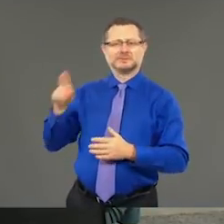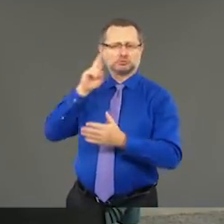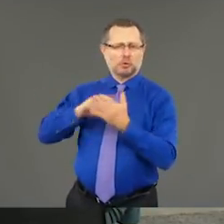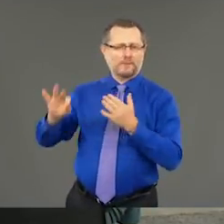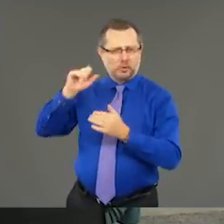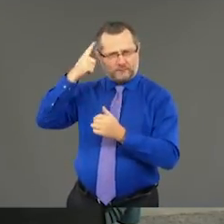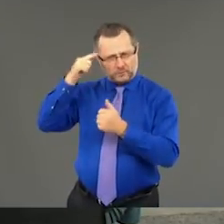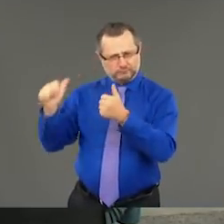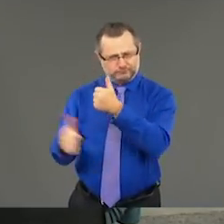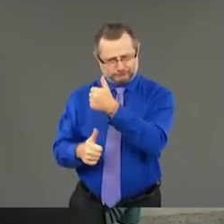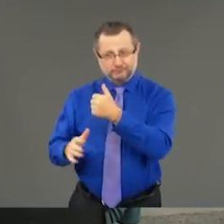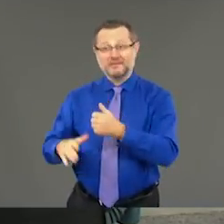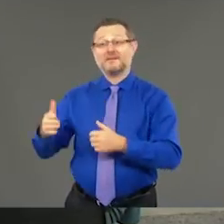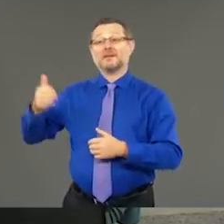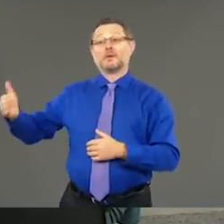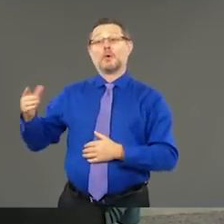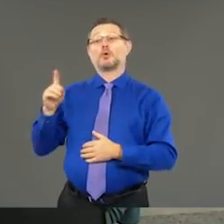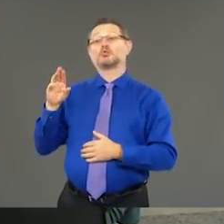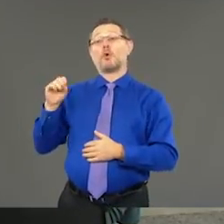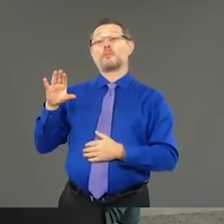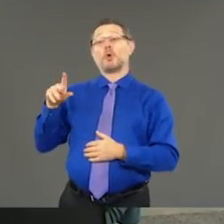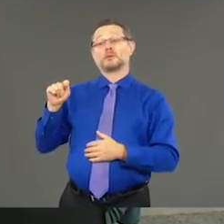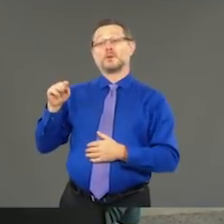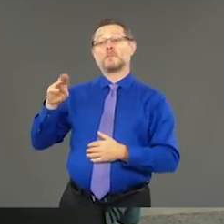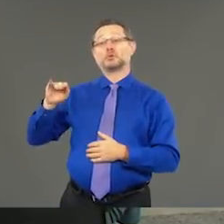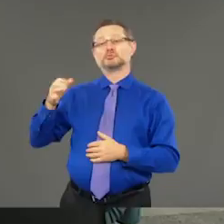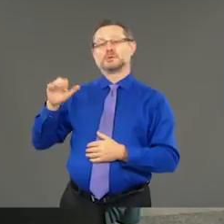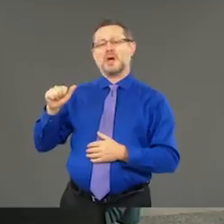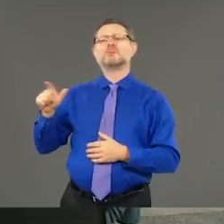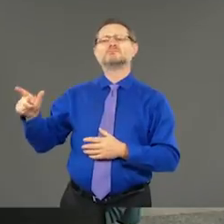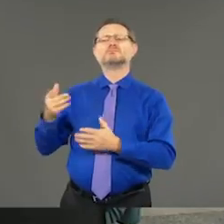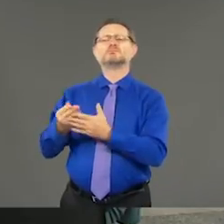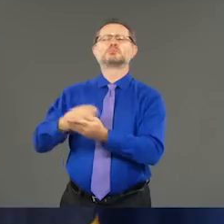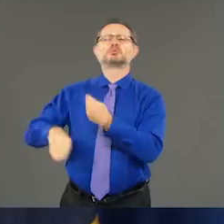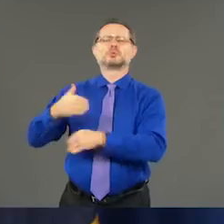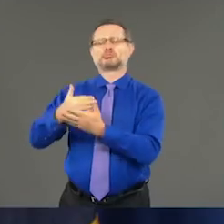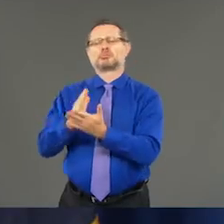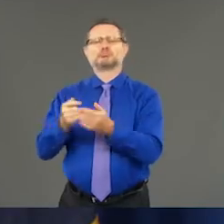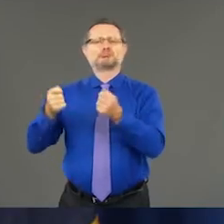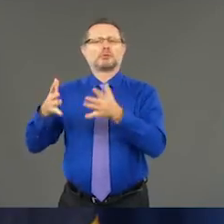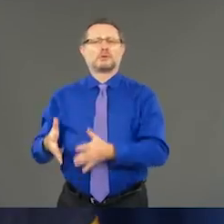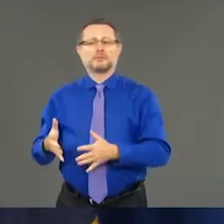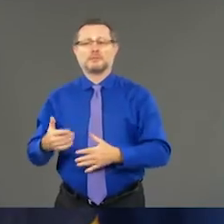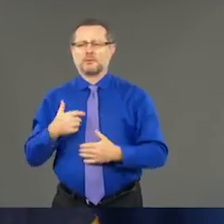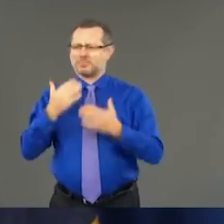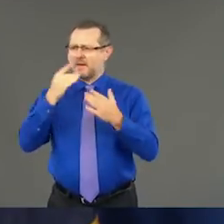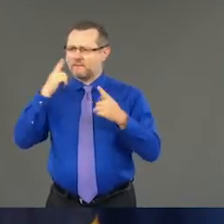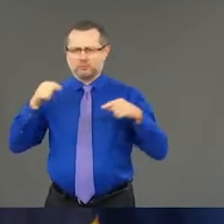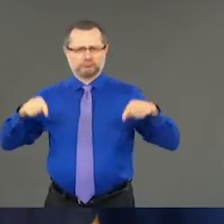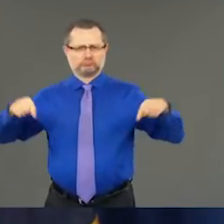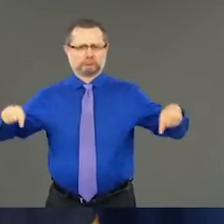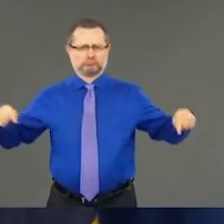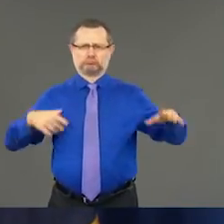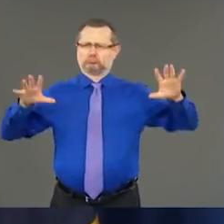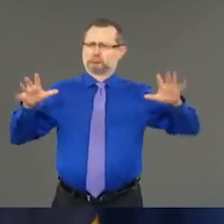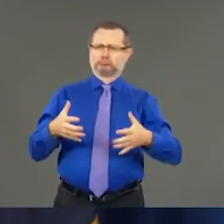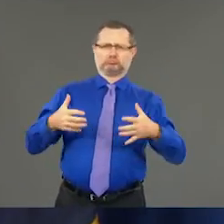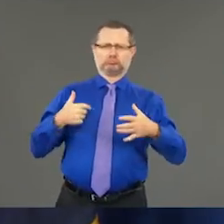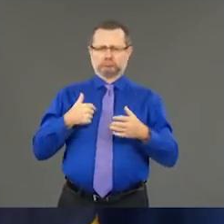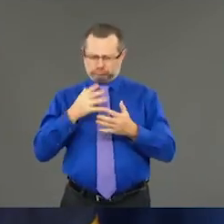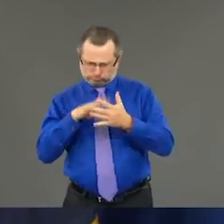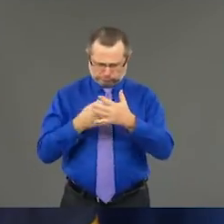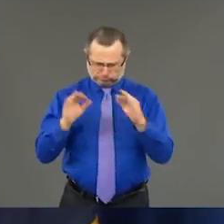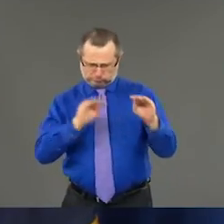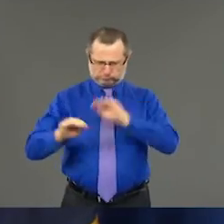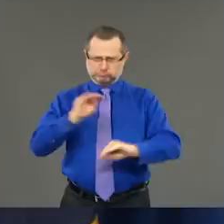budget director. I want to thank the team for putting today together. We're going to be visiting Savannah, Georgia,